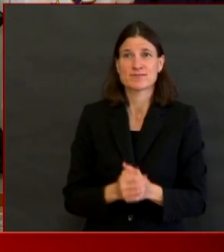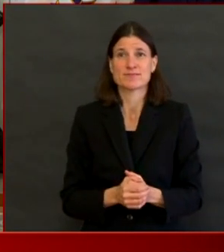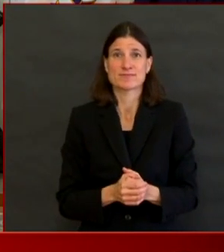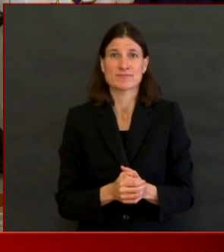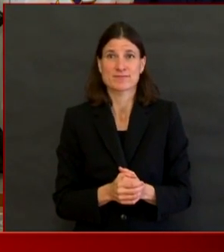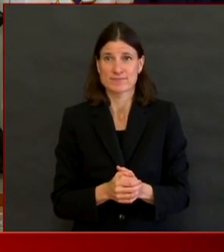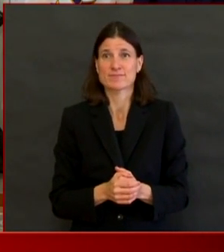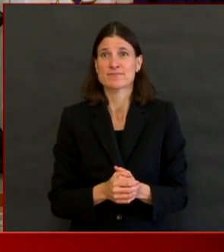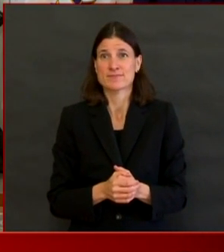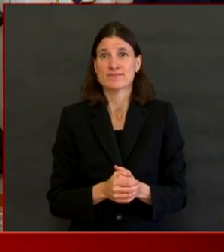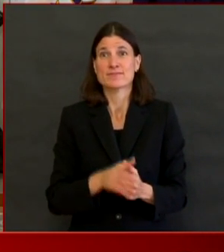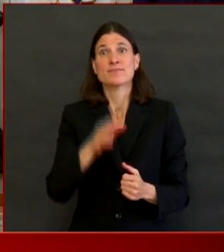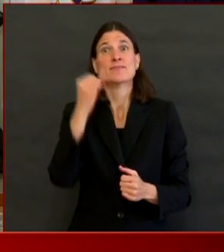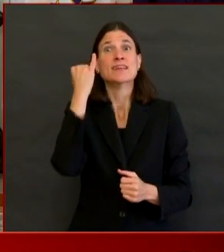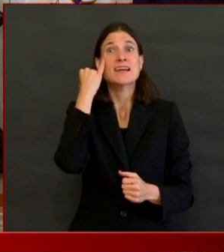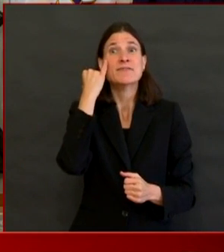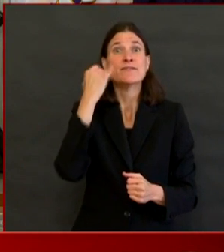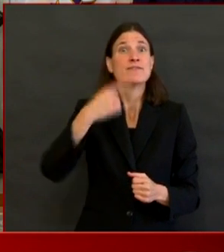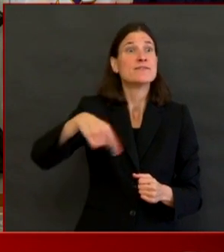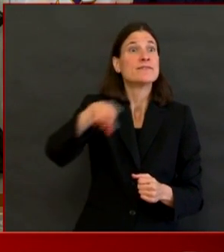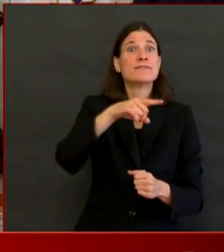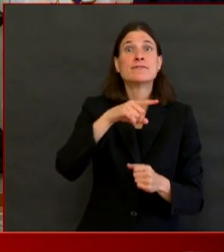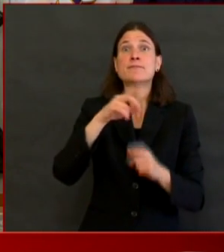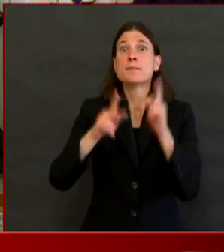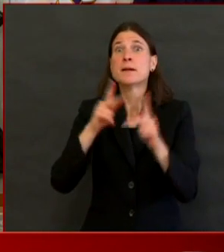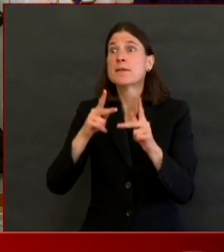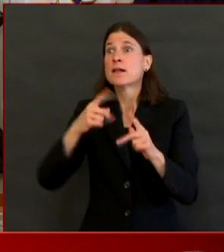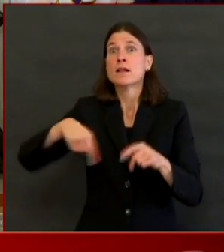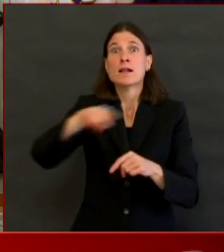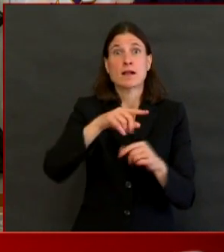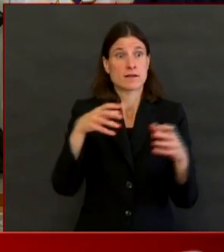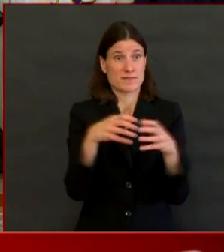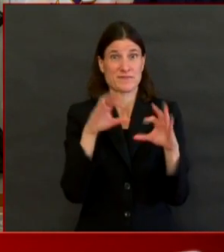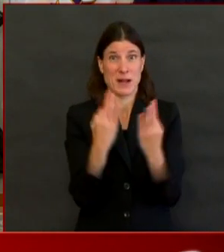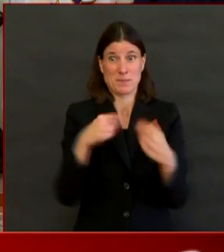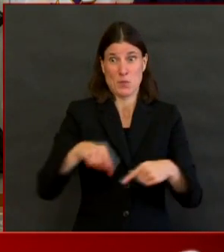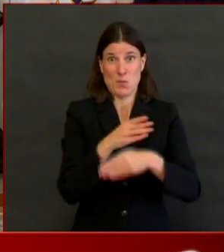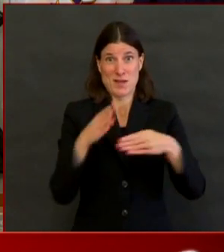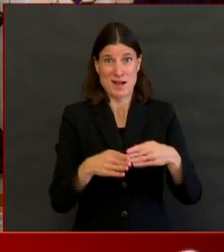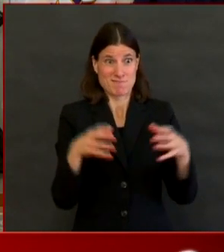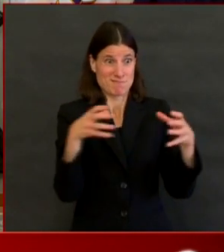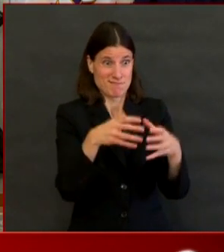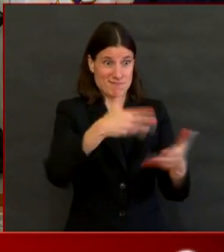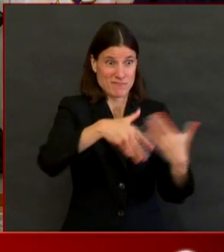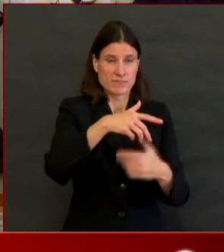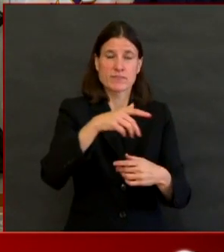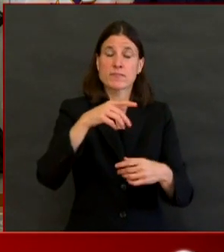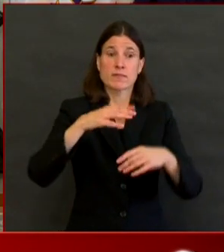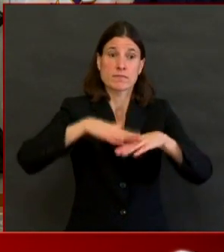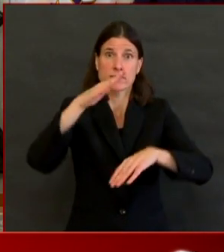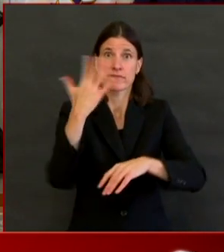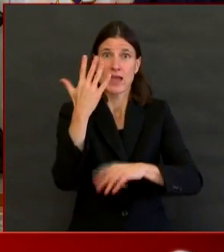anywhere, and we cannot visit people in nursing homes.